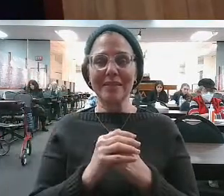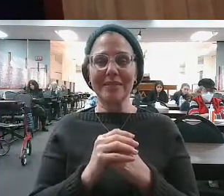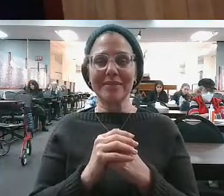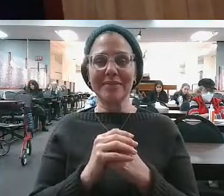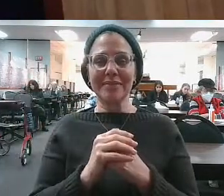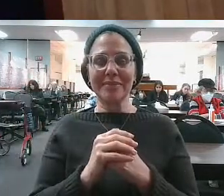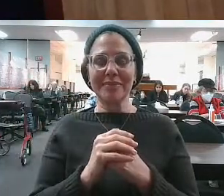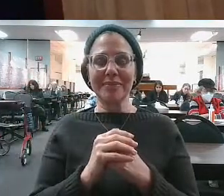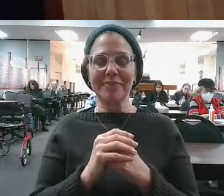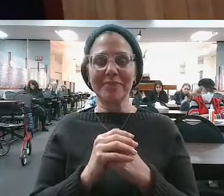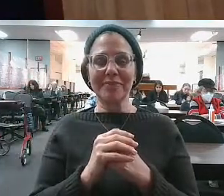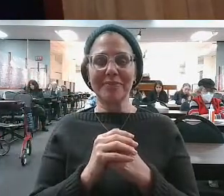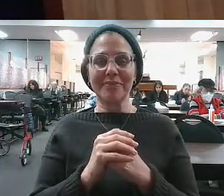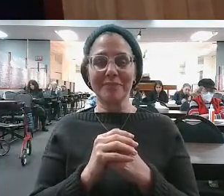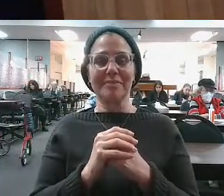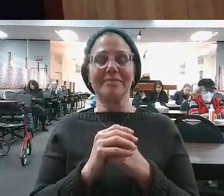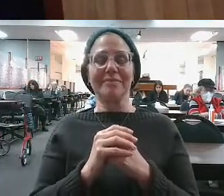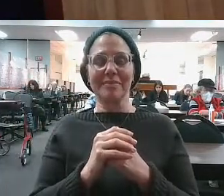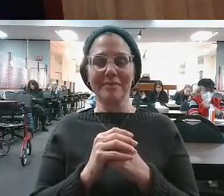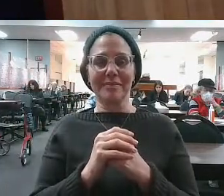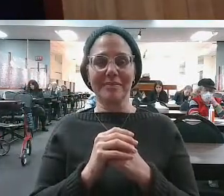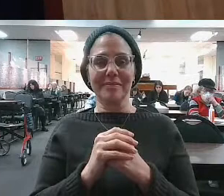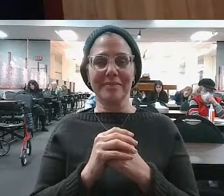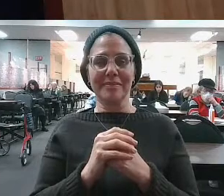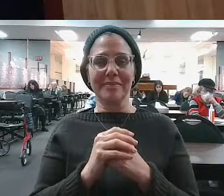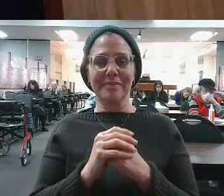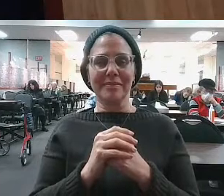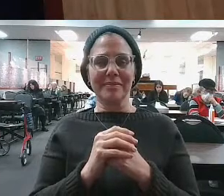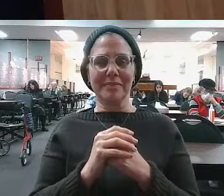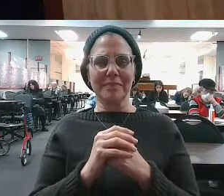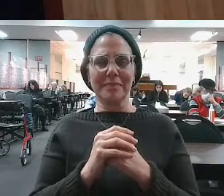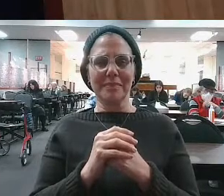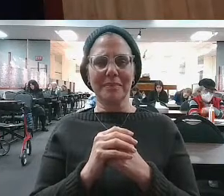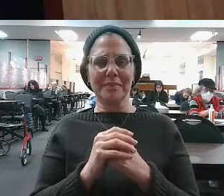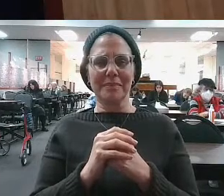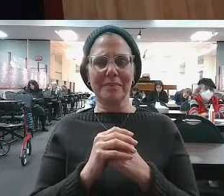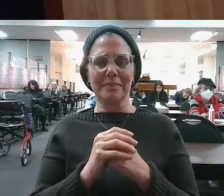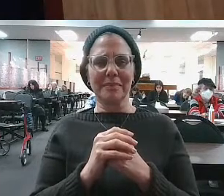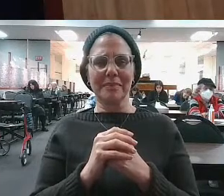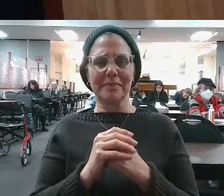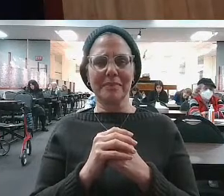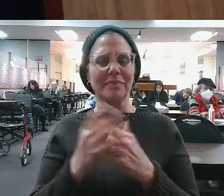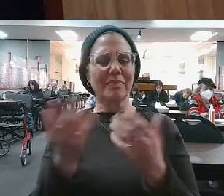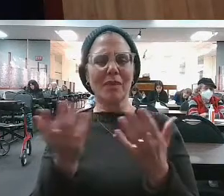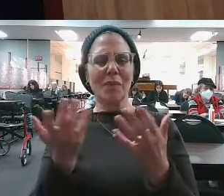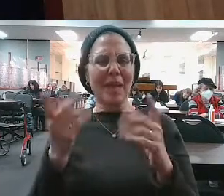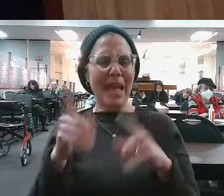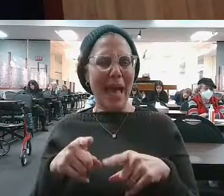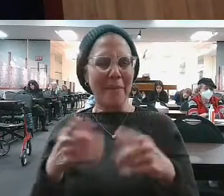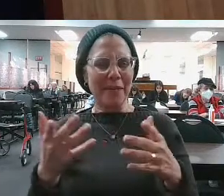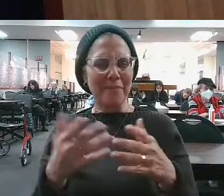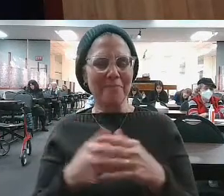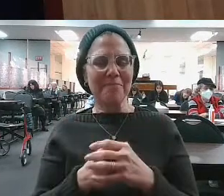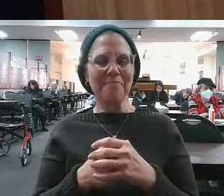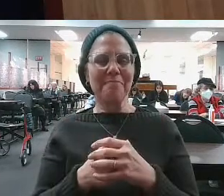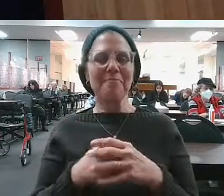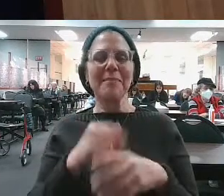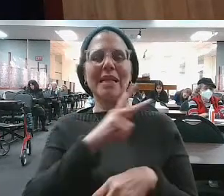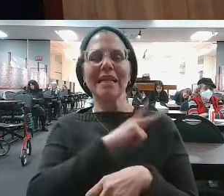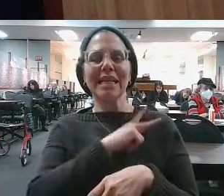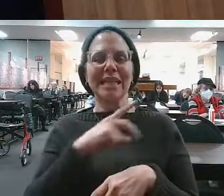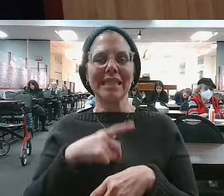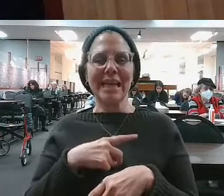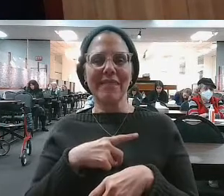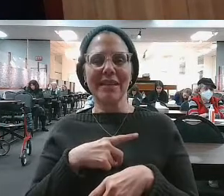Okay. Now, fast forward a little bit. V'yakam david v'yirach ve'amu humich me'ishol v'yavu el-achish. So, what happens? So,